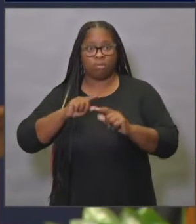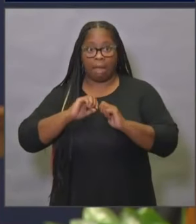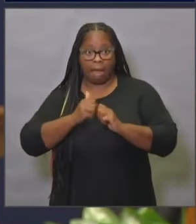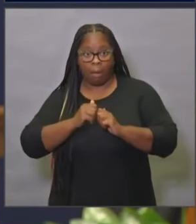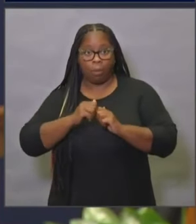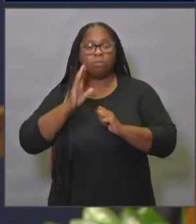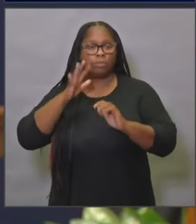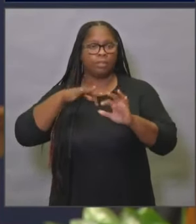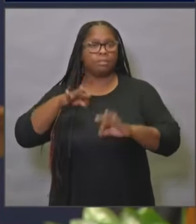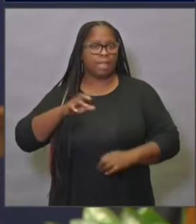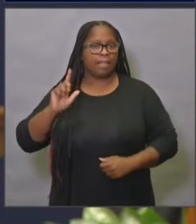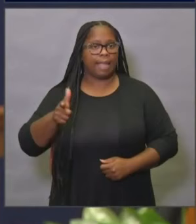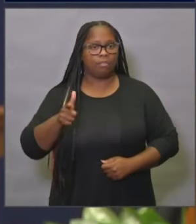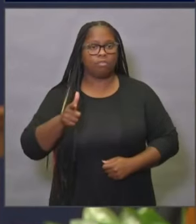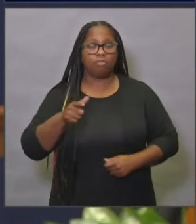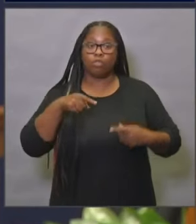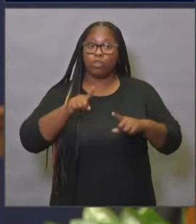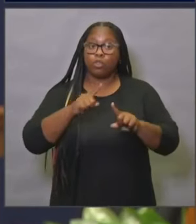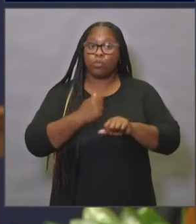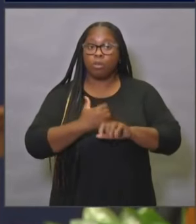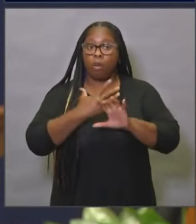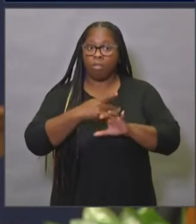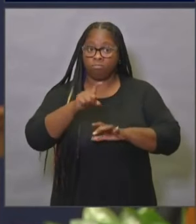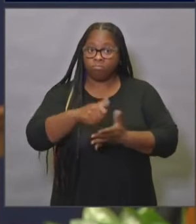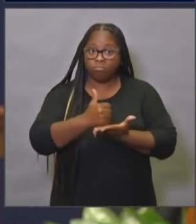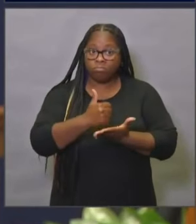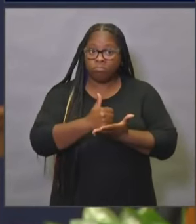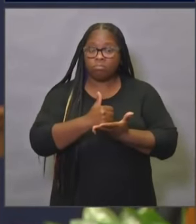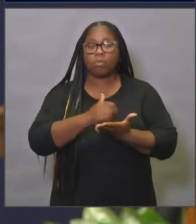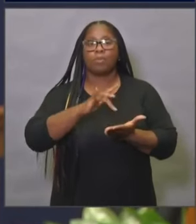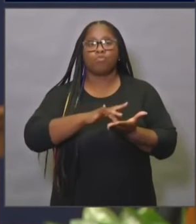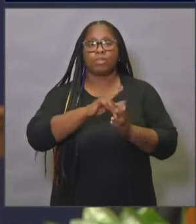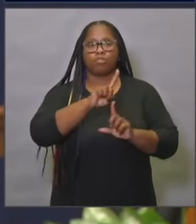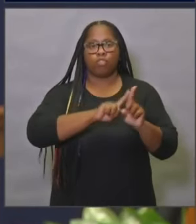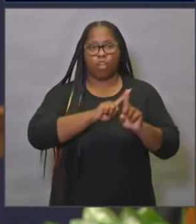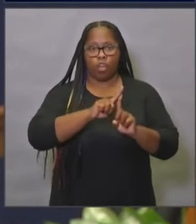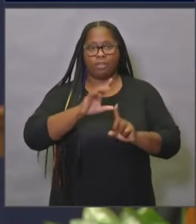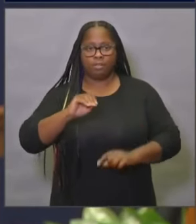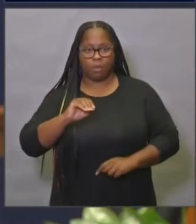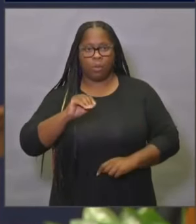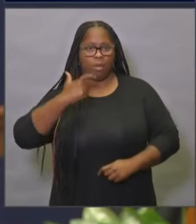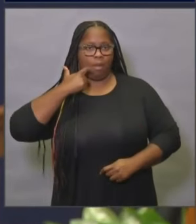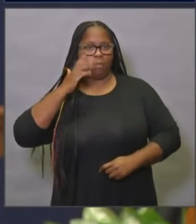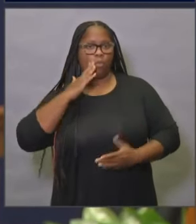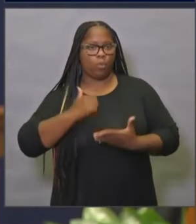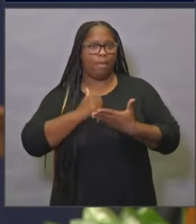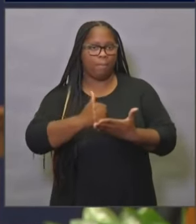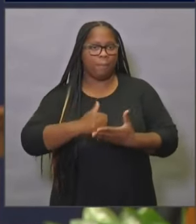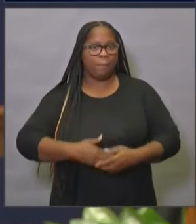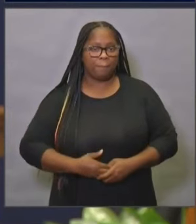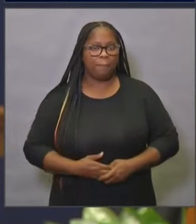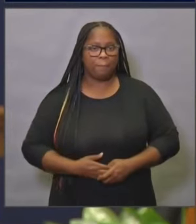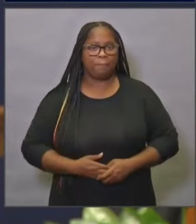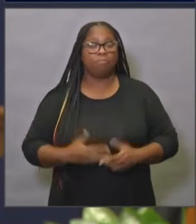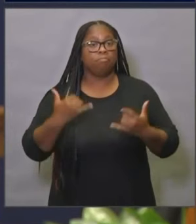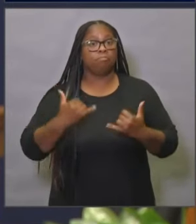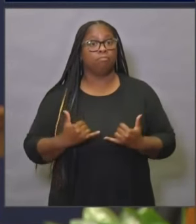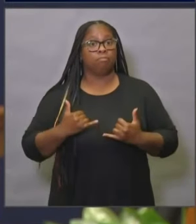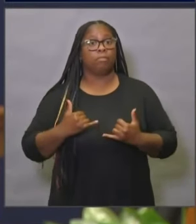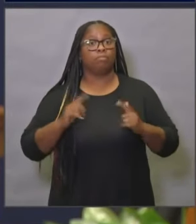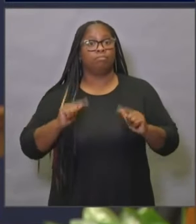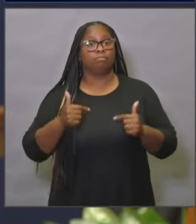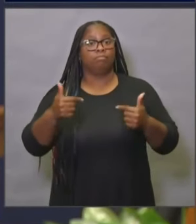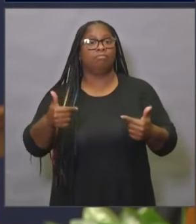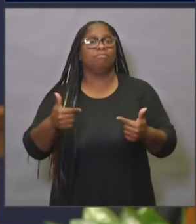time. If you should require assistance during the call, you may press star, then zero, and an operator will assist you offline. I would now like to turn the